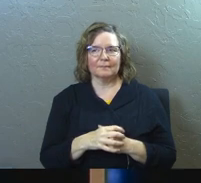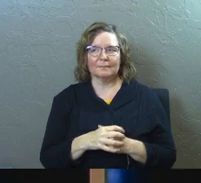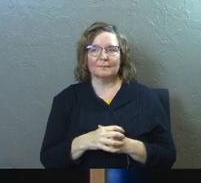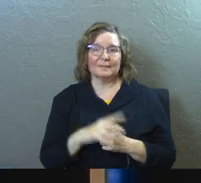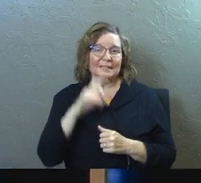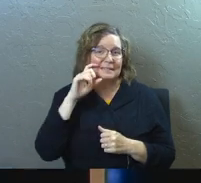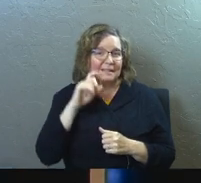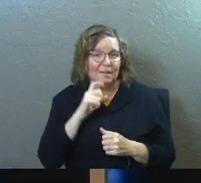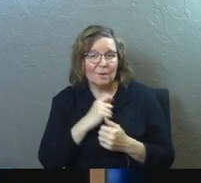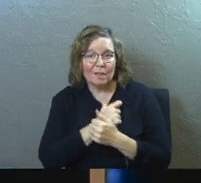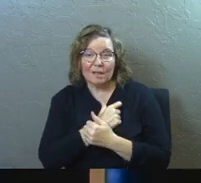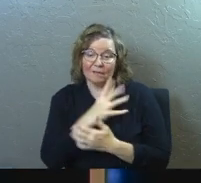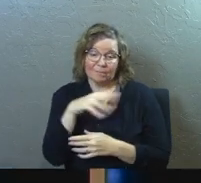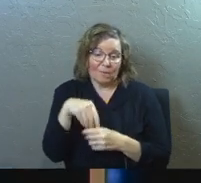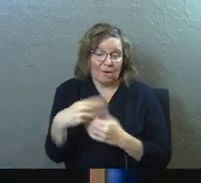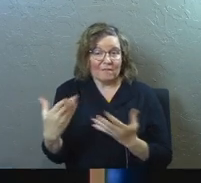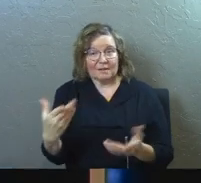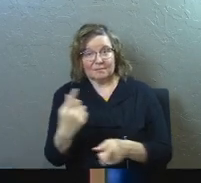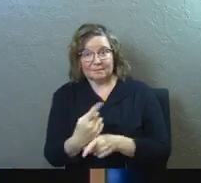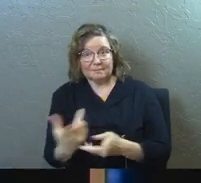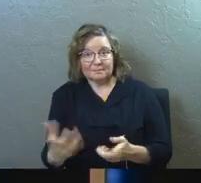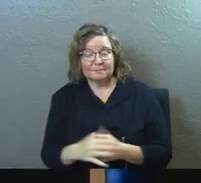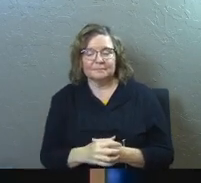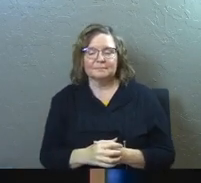Sexual love. It's part of it, right?